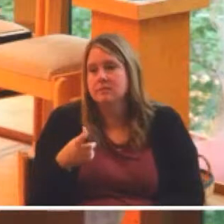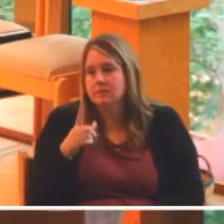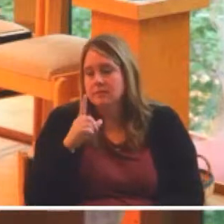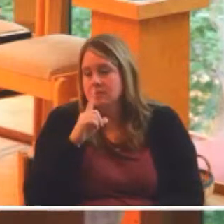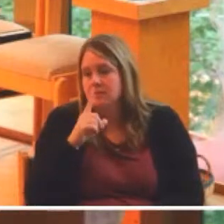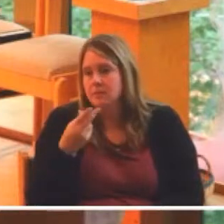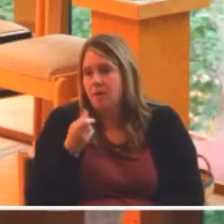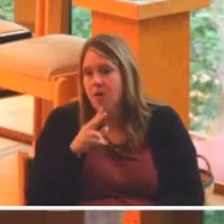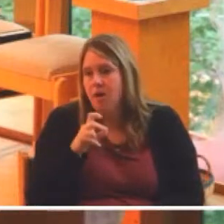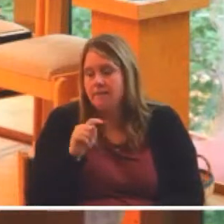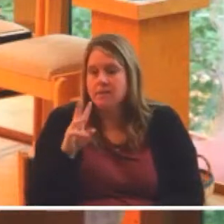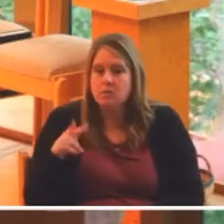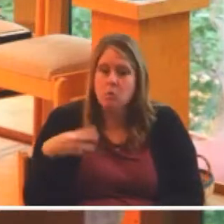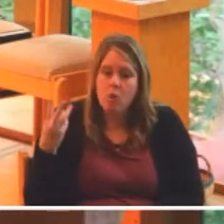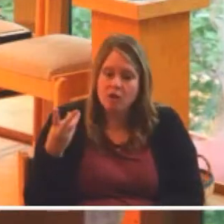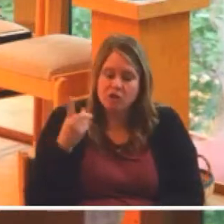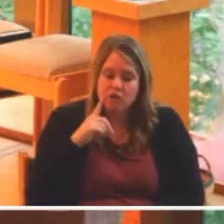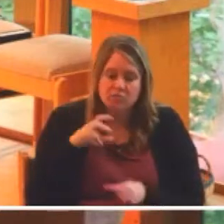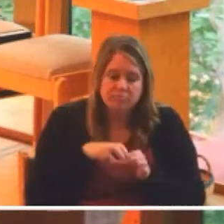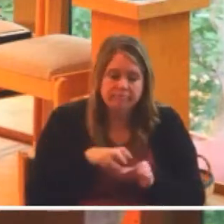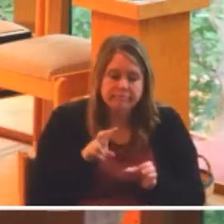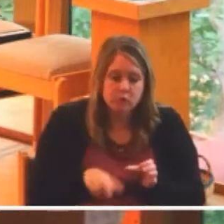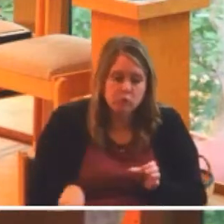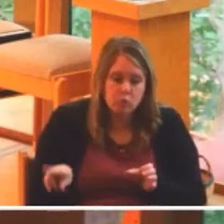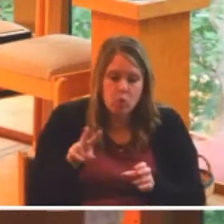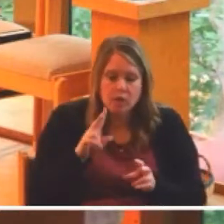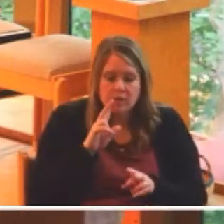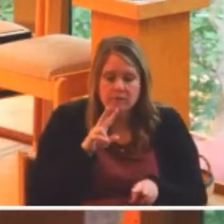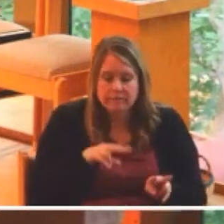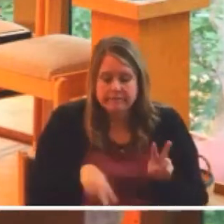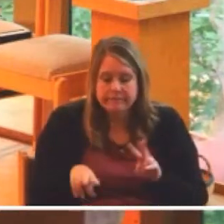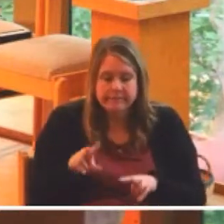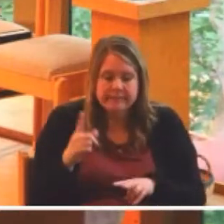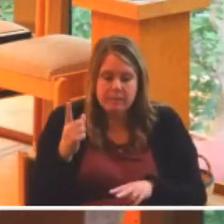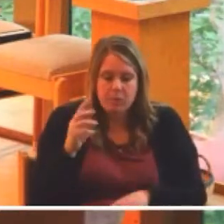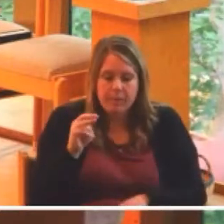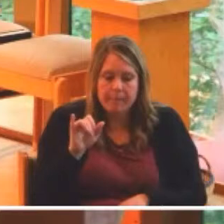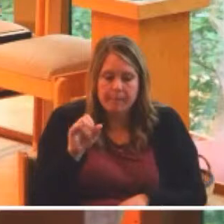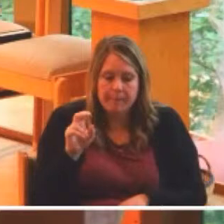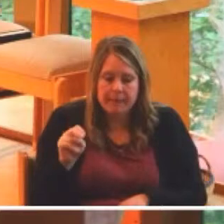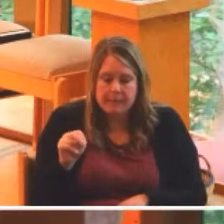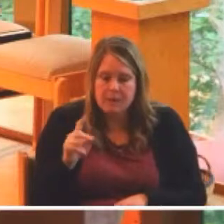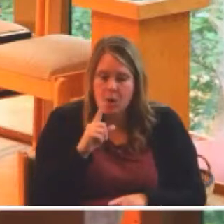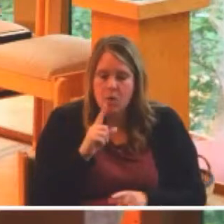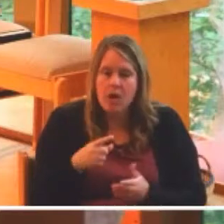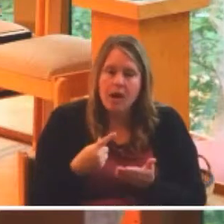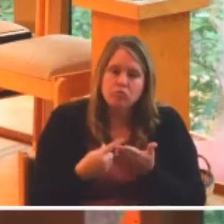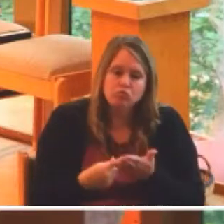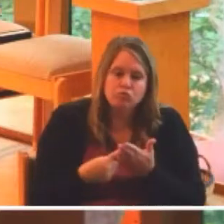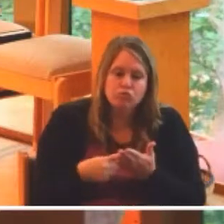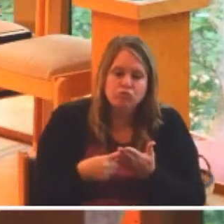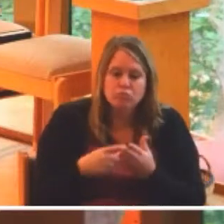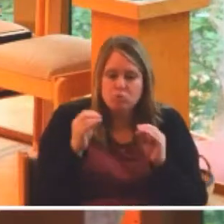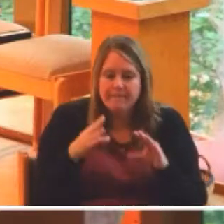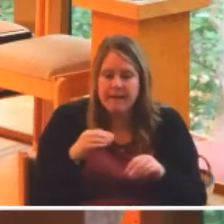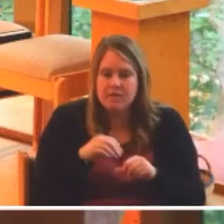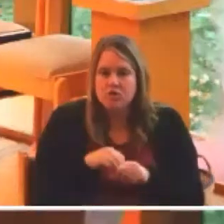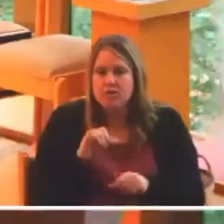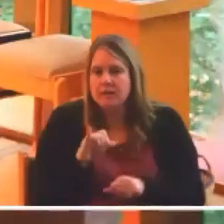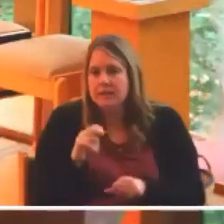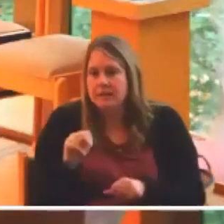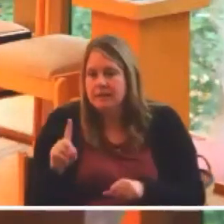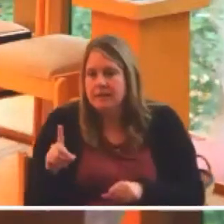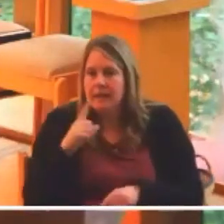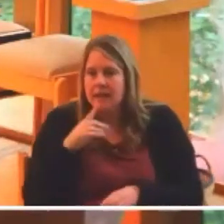Washington, I dined with tourists from Australia. Somewhere in Minnesota, I enjoyed conversations with a professor from Indiana. I